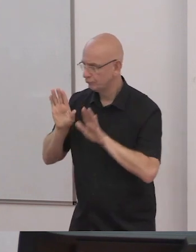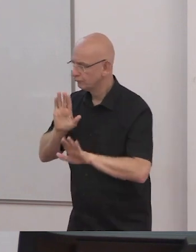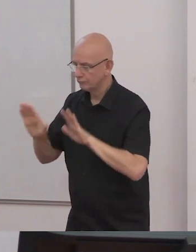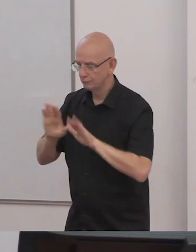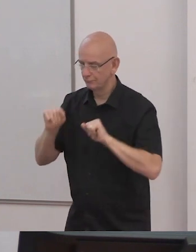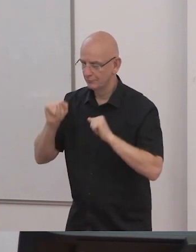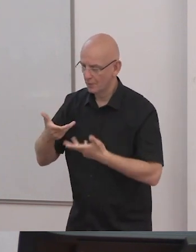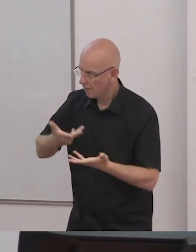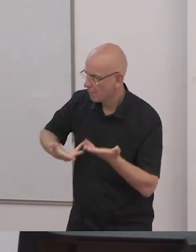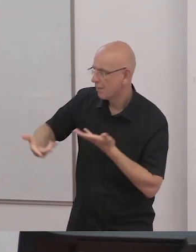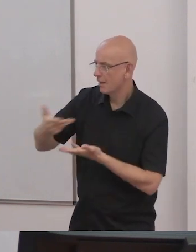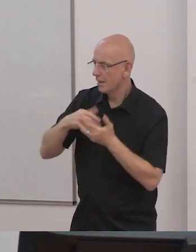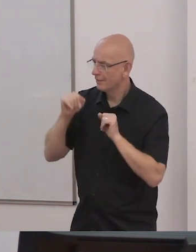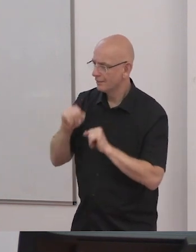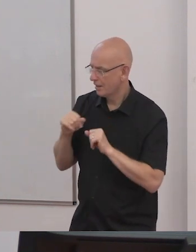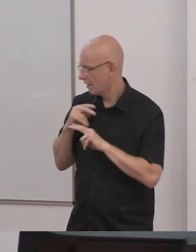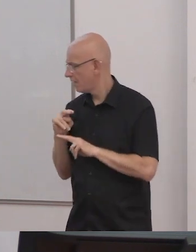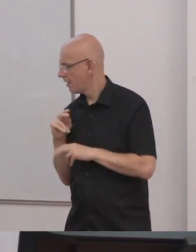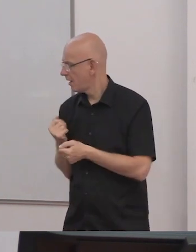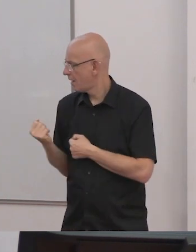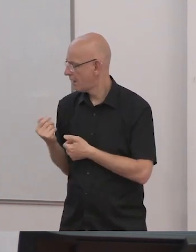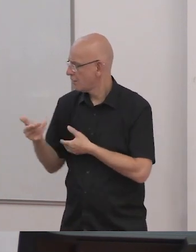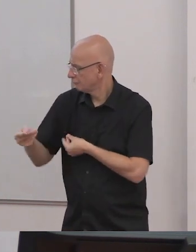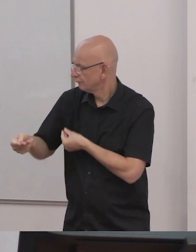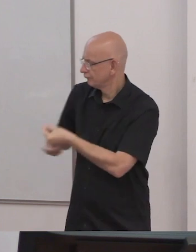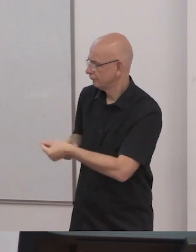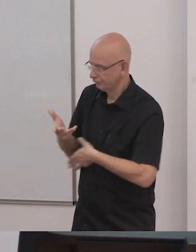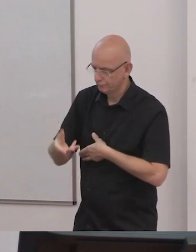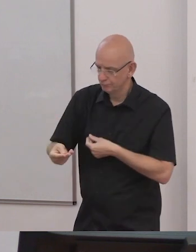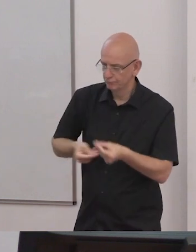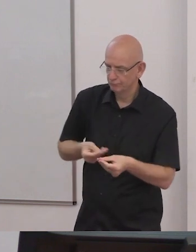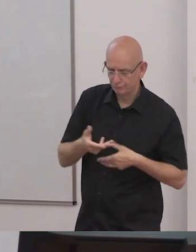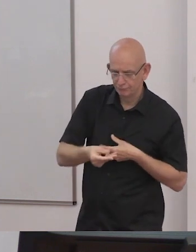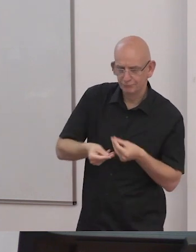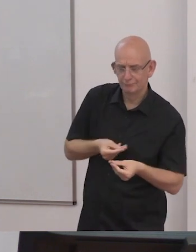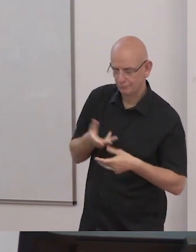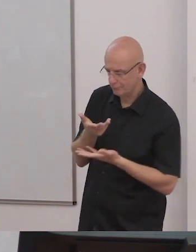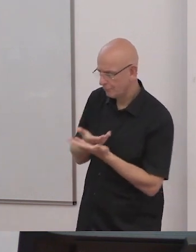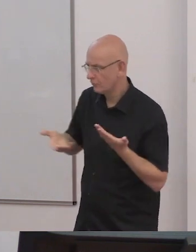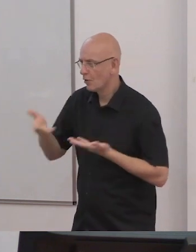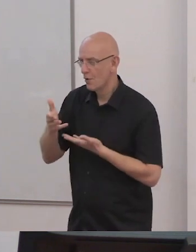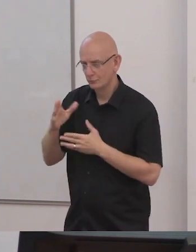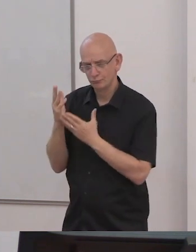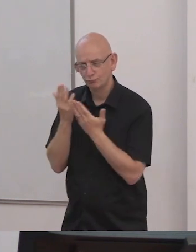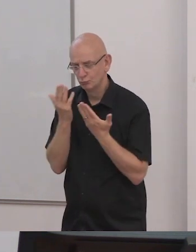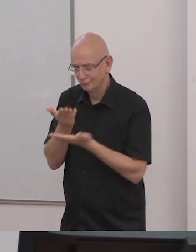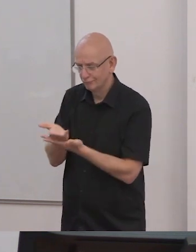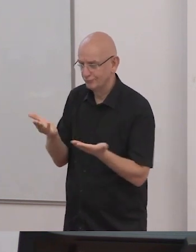all students and teachers aides will seamlessly work in the classroom